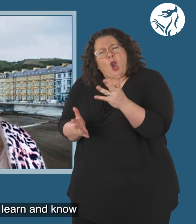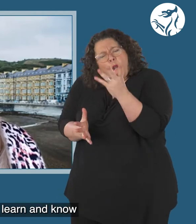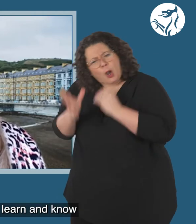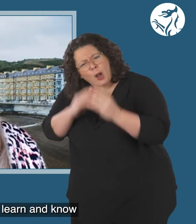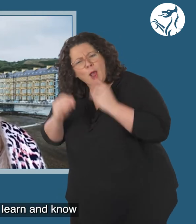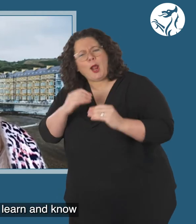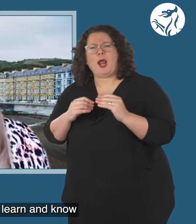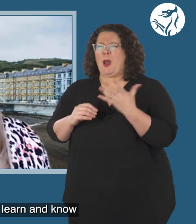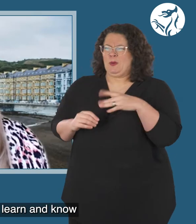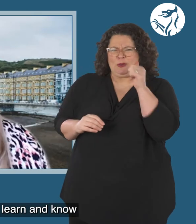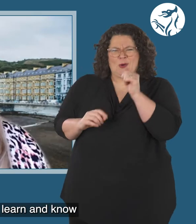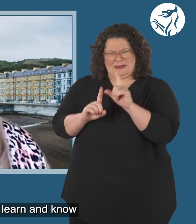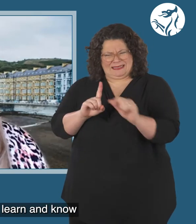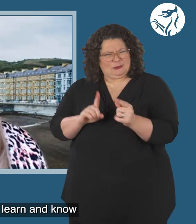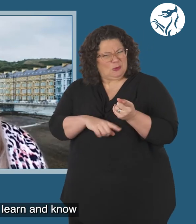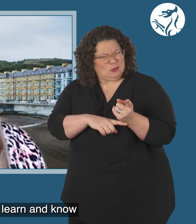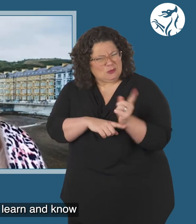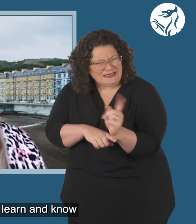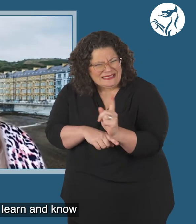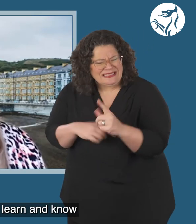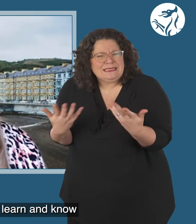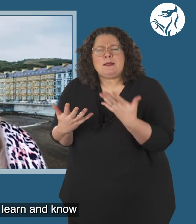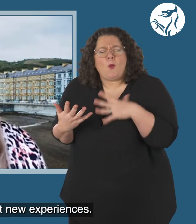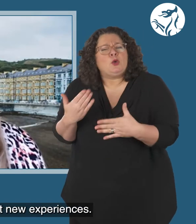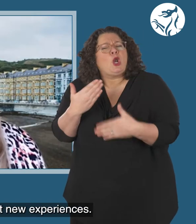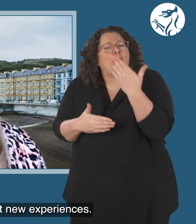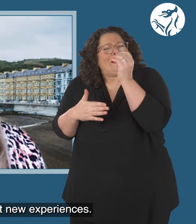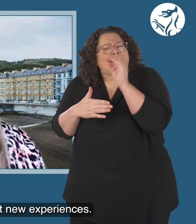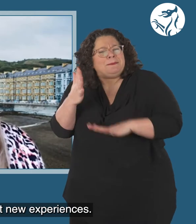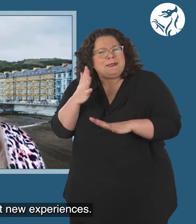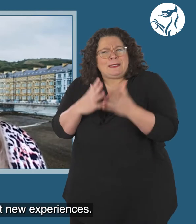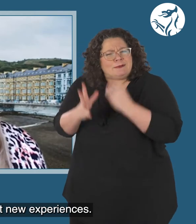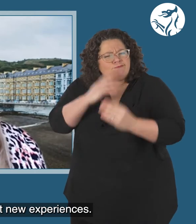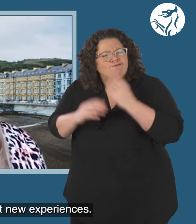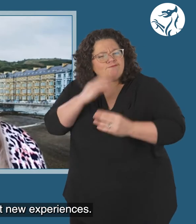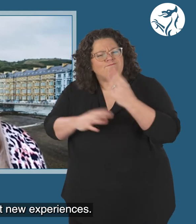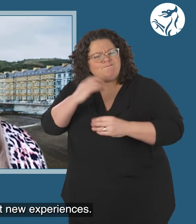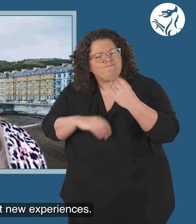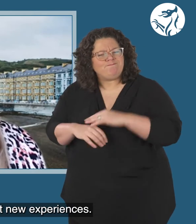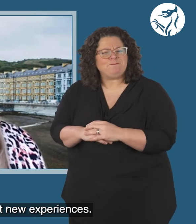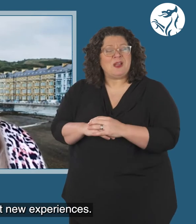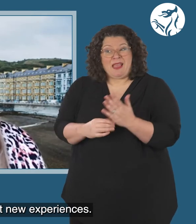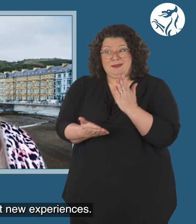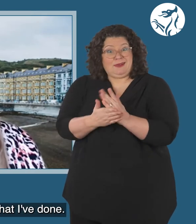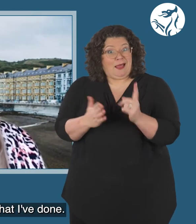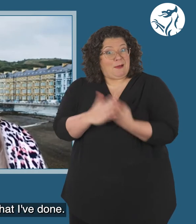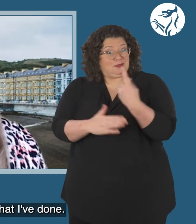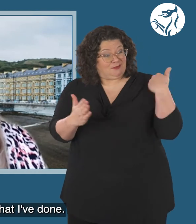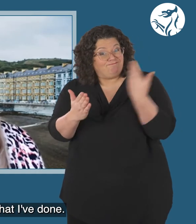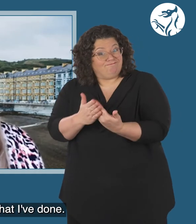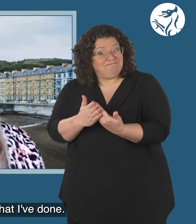But I did really want to learn and know more about digital and get new experiences.